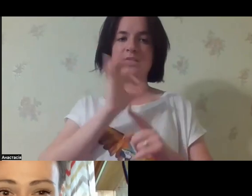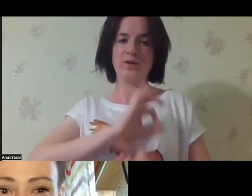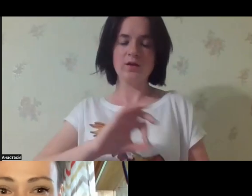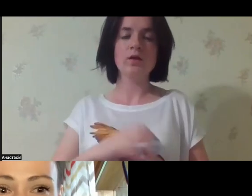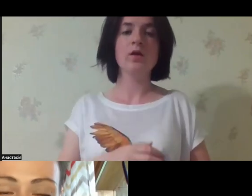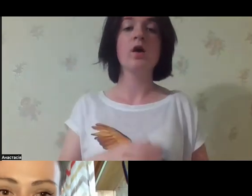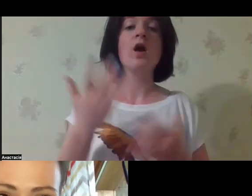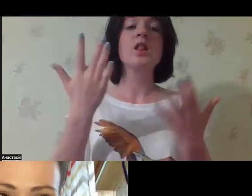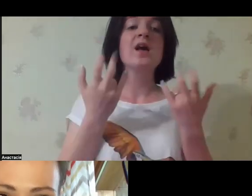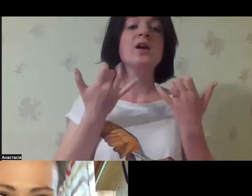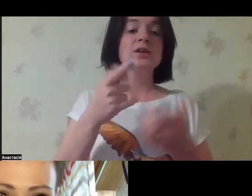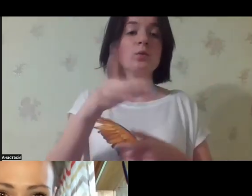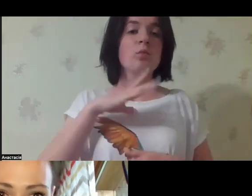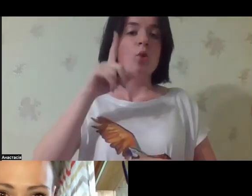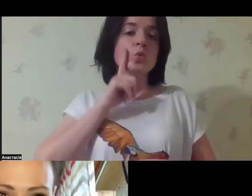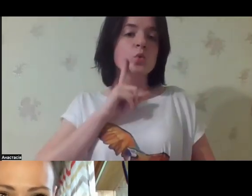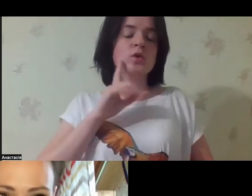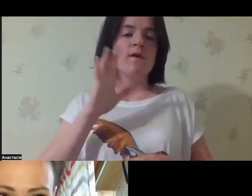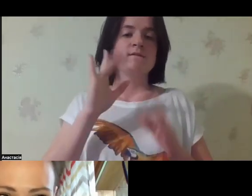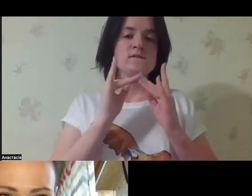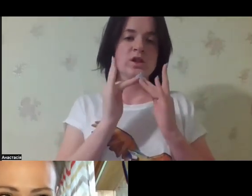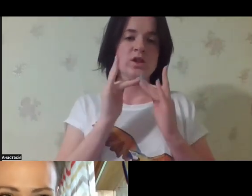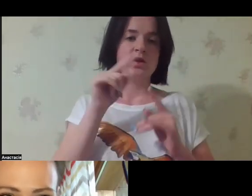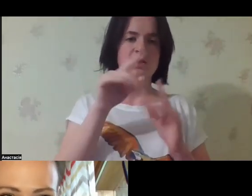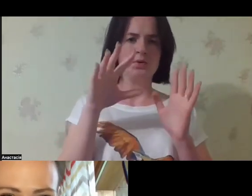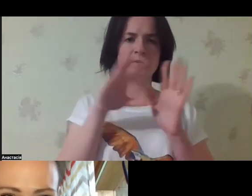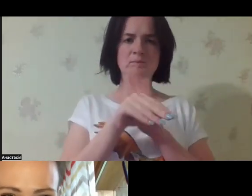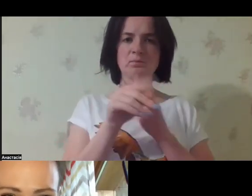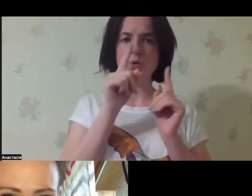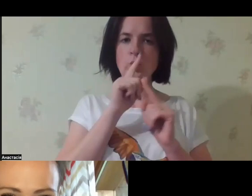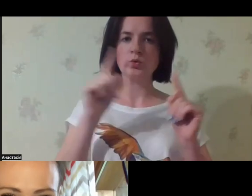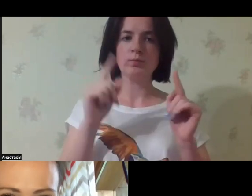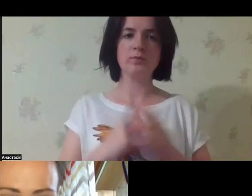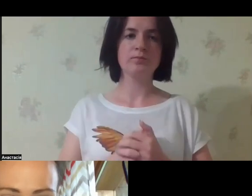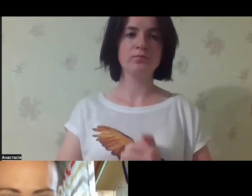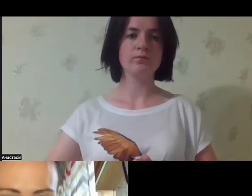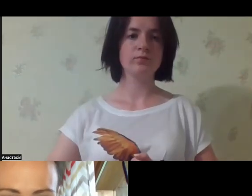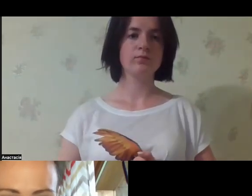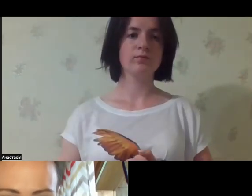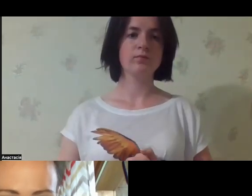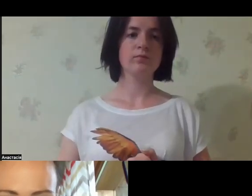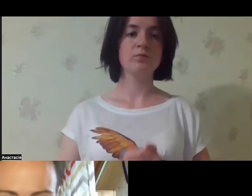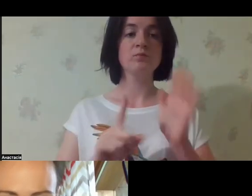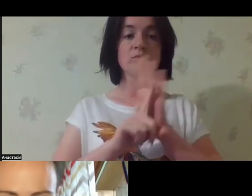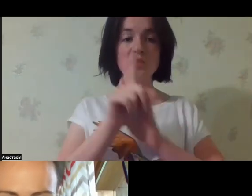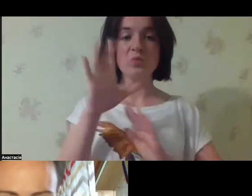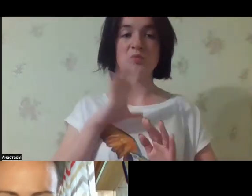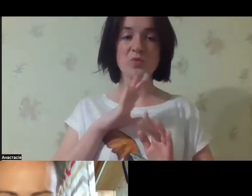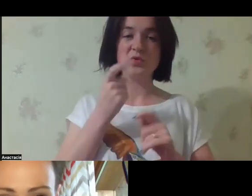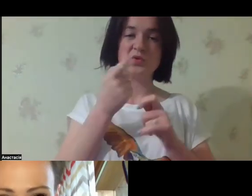quite an apt wheelchair. wheelchair user. But how convenient was it for you in the institution in that regard?